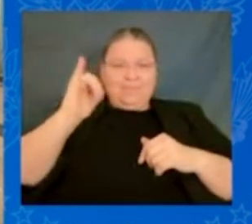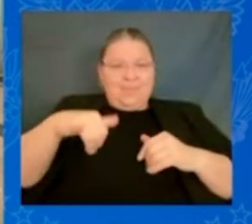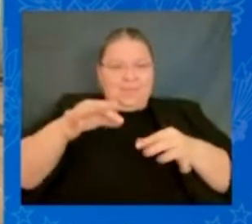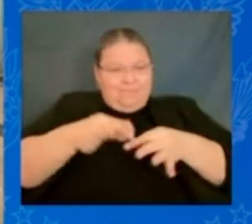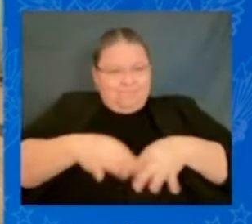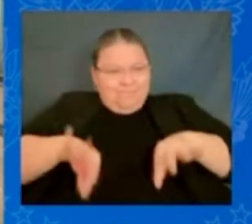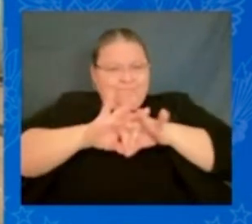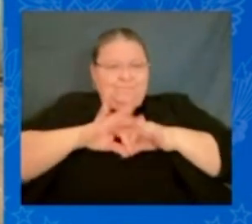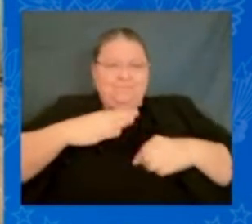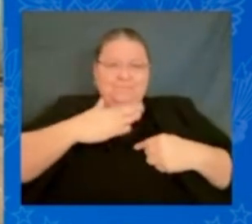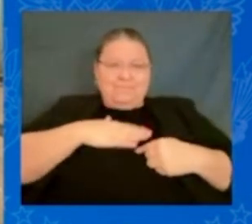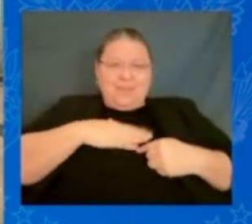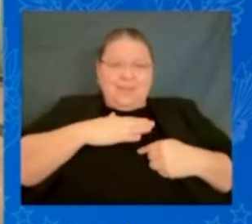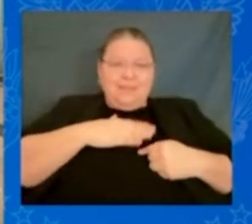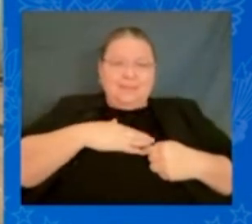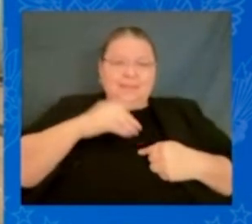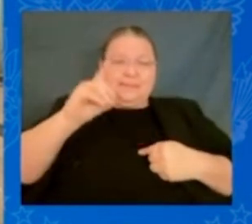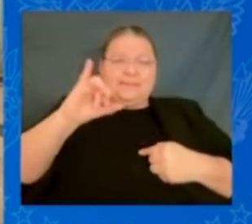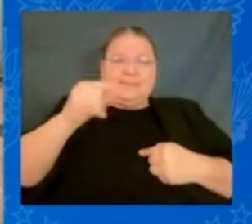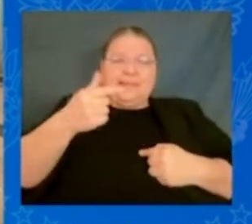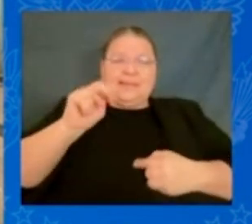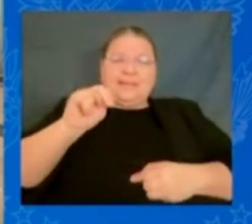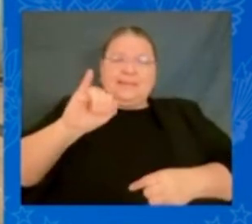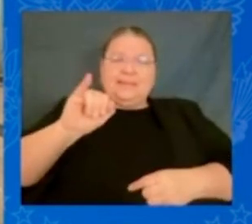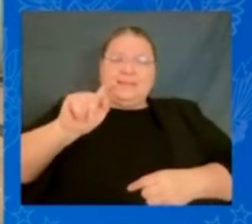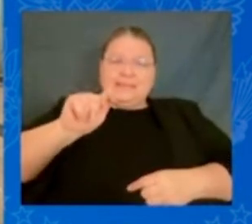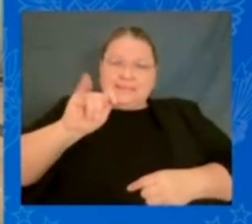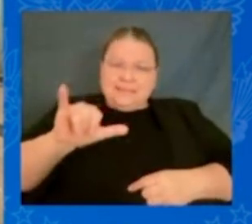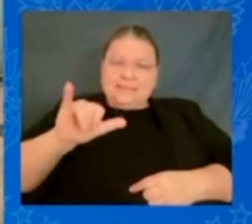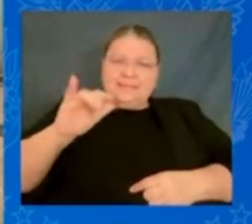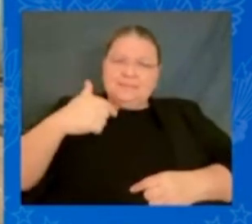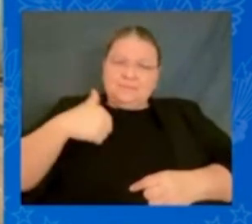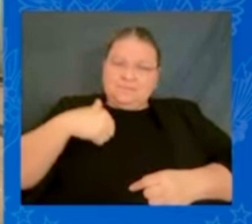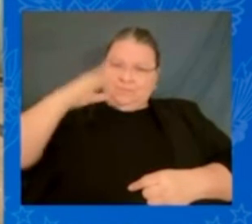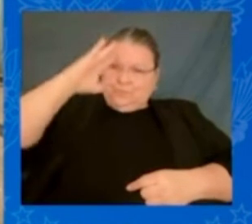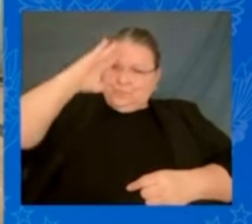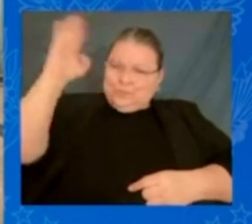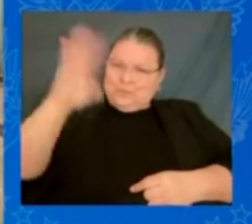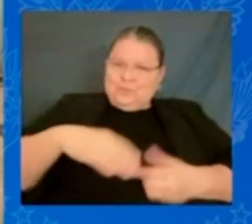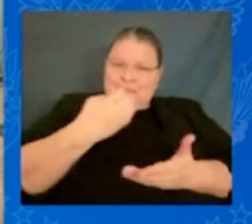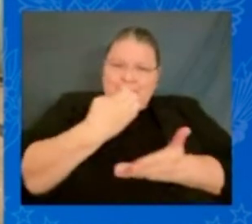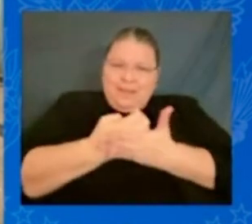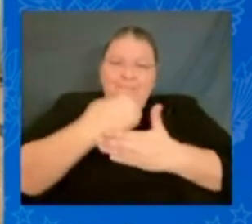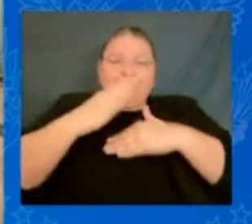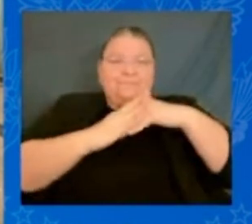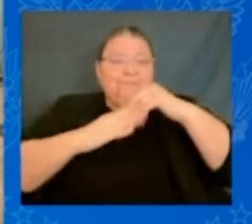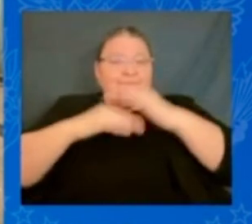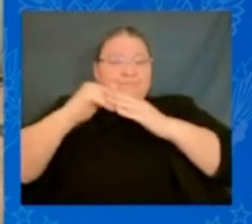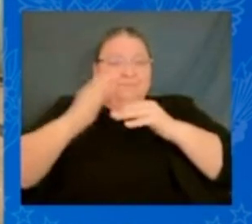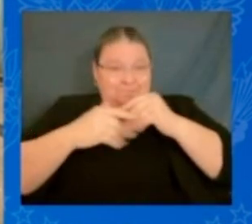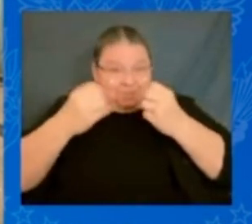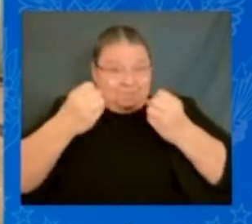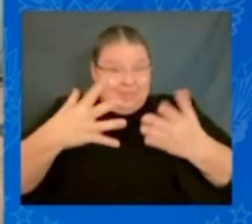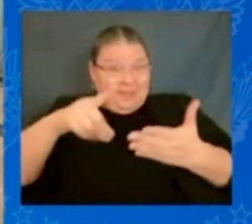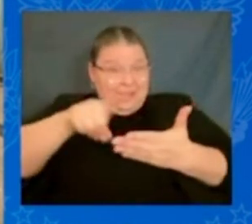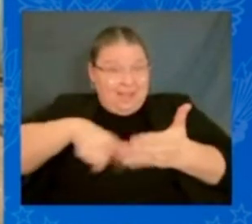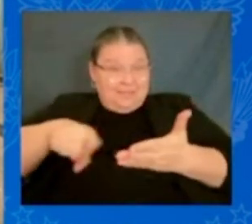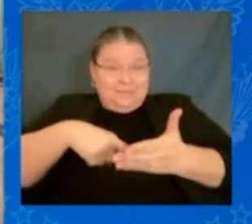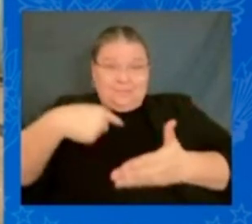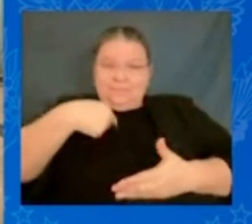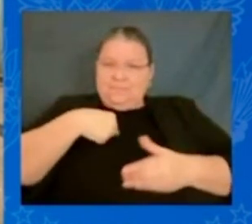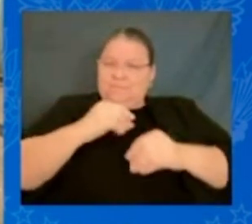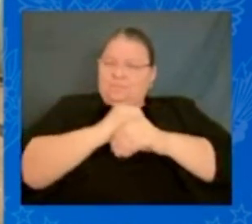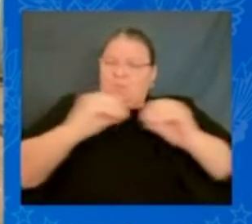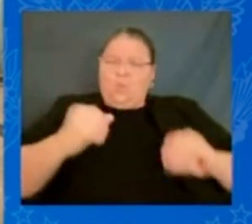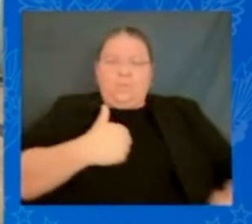That's why we're building an economy that I've been significantly criticized for, but I make no apologies, that grows the economy from the bottom up and the